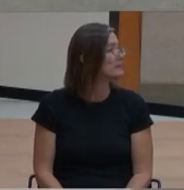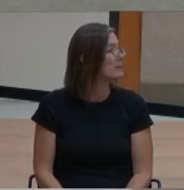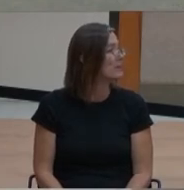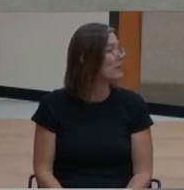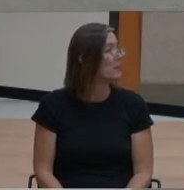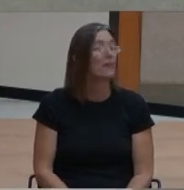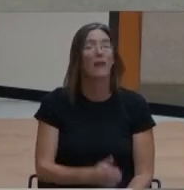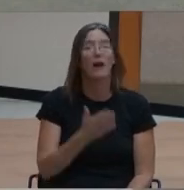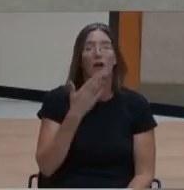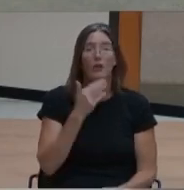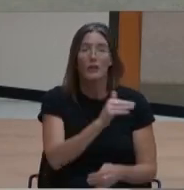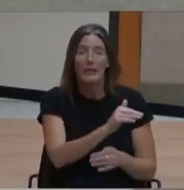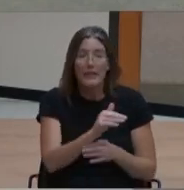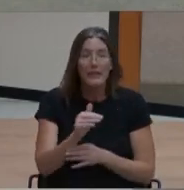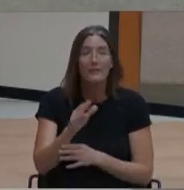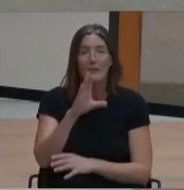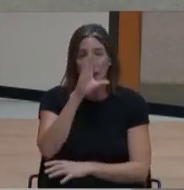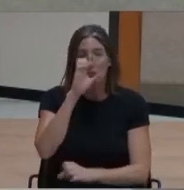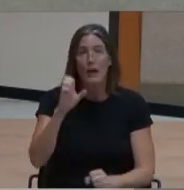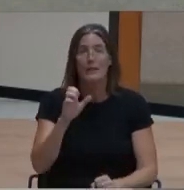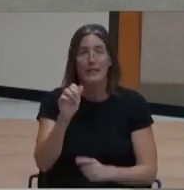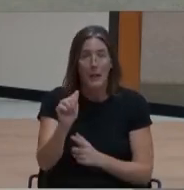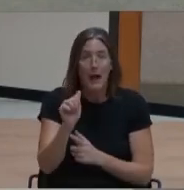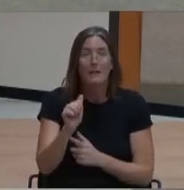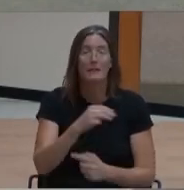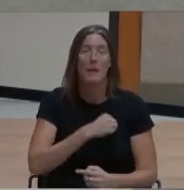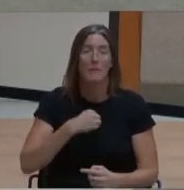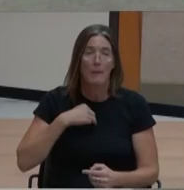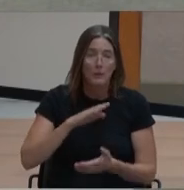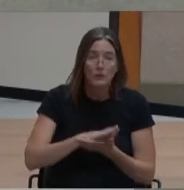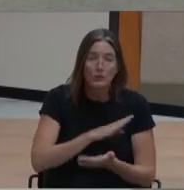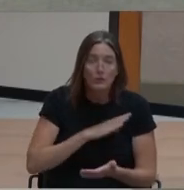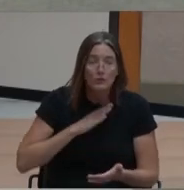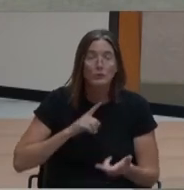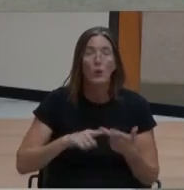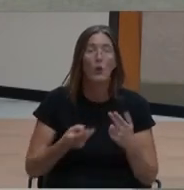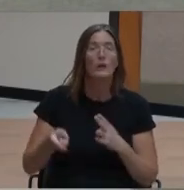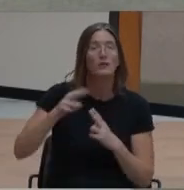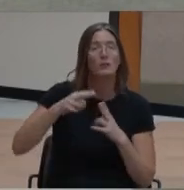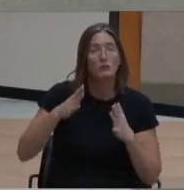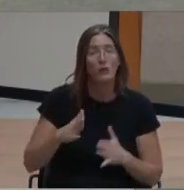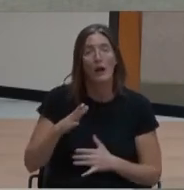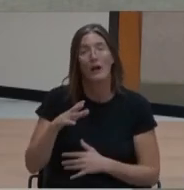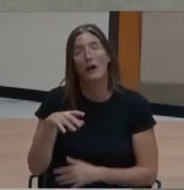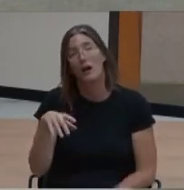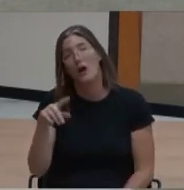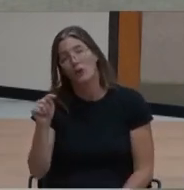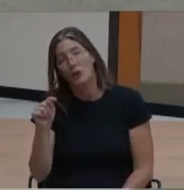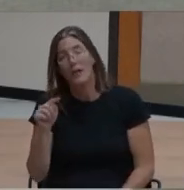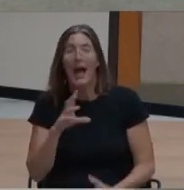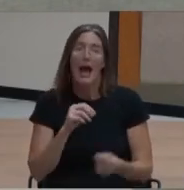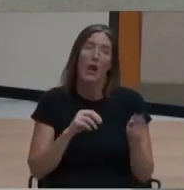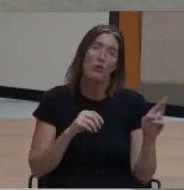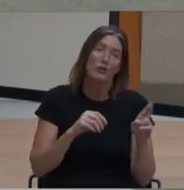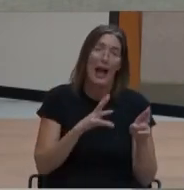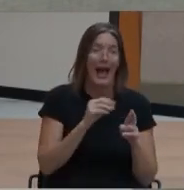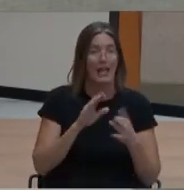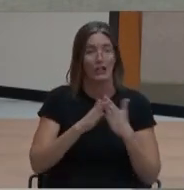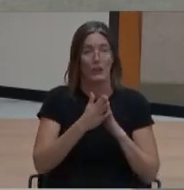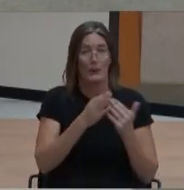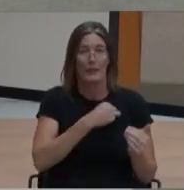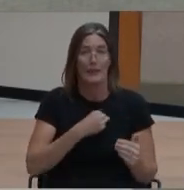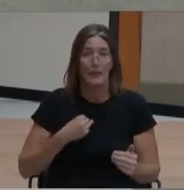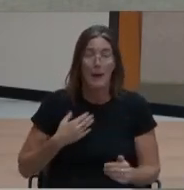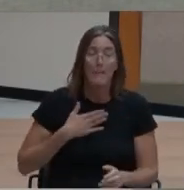Good evening, President Amesqua, members of the school board, Superintendents Taron Rasmussen, and the community members.